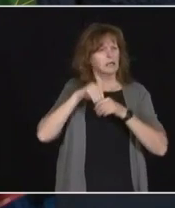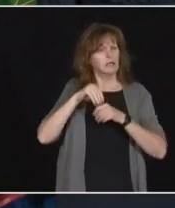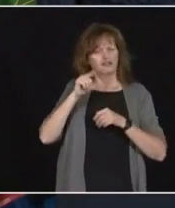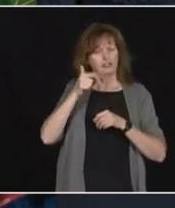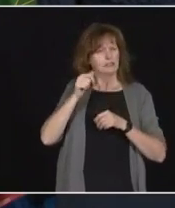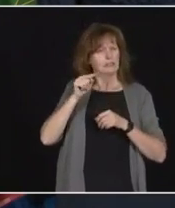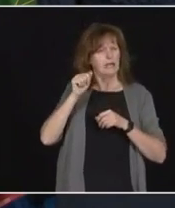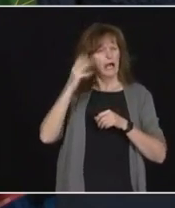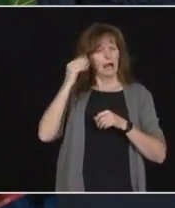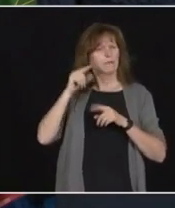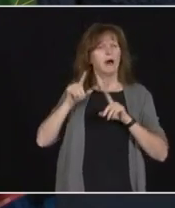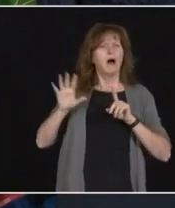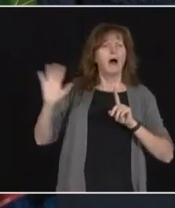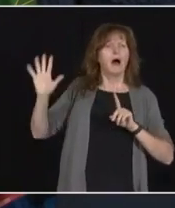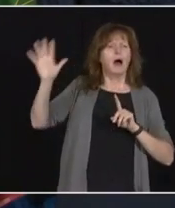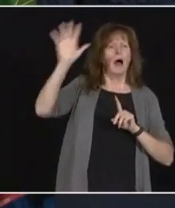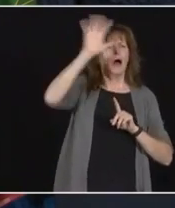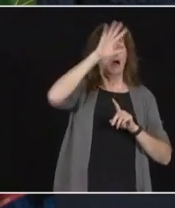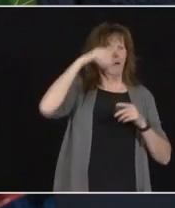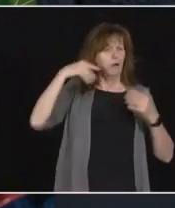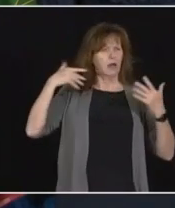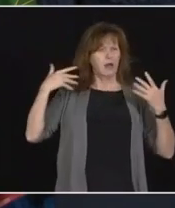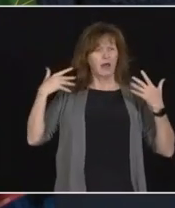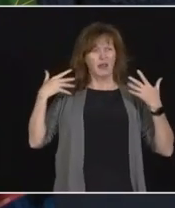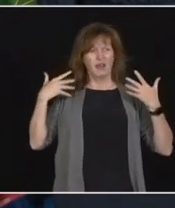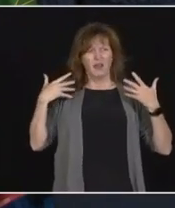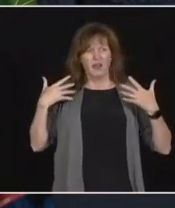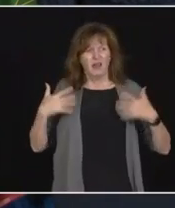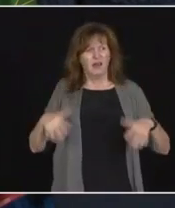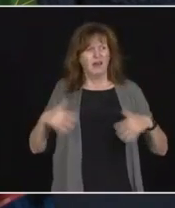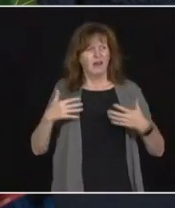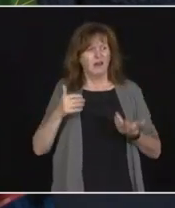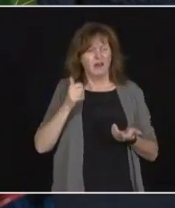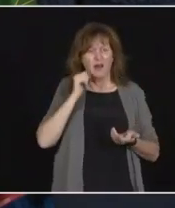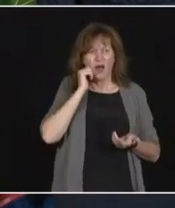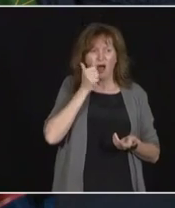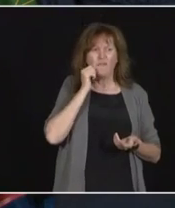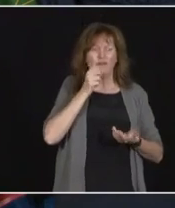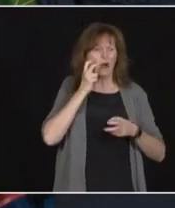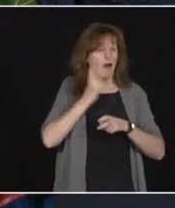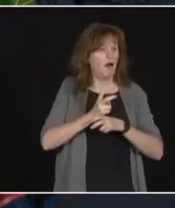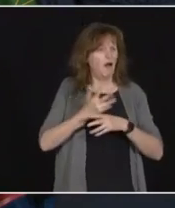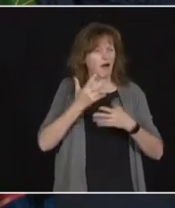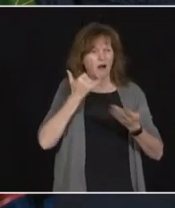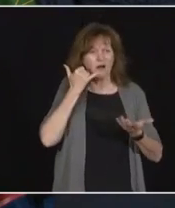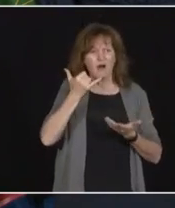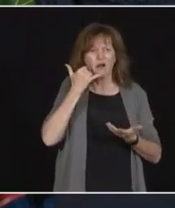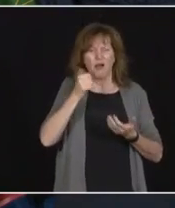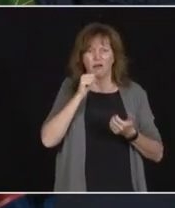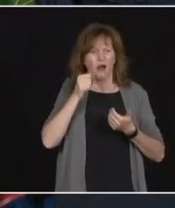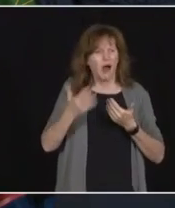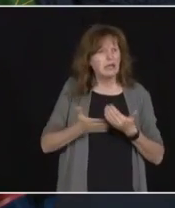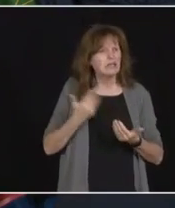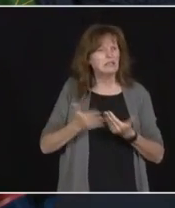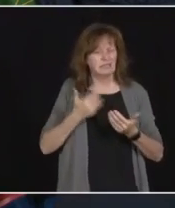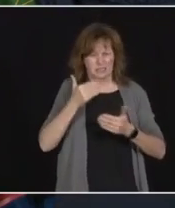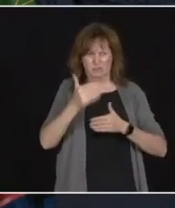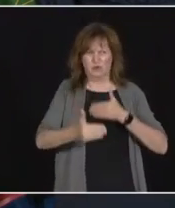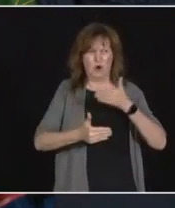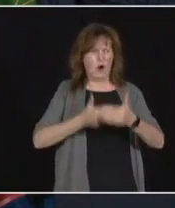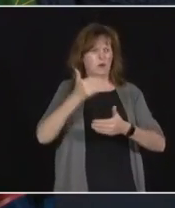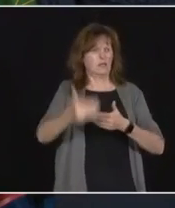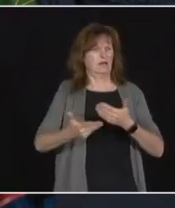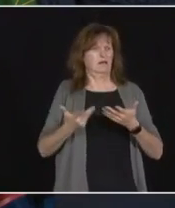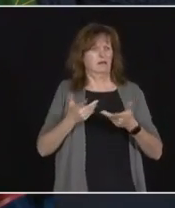getting calls every day with new guidelines depending on the public health region that they're in and they want to see a provincial approach instead of leaving